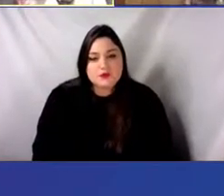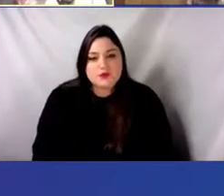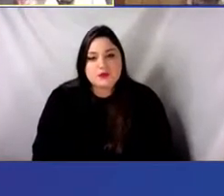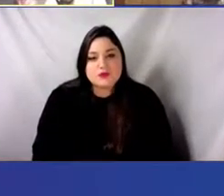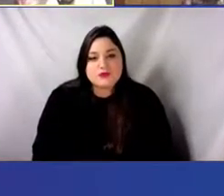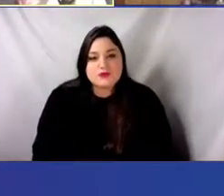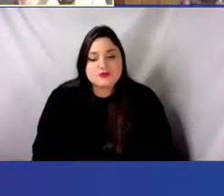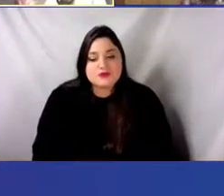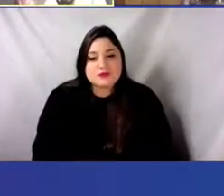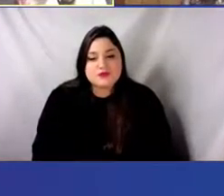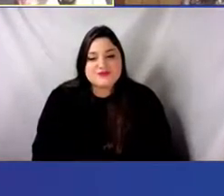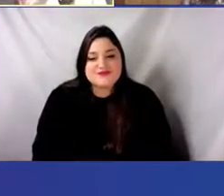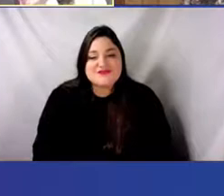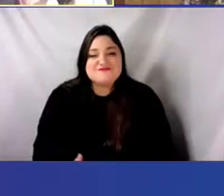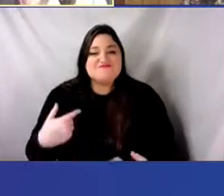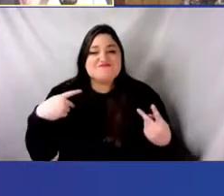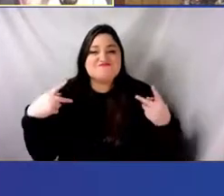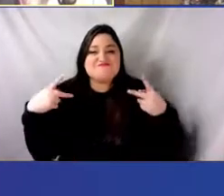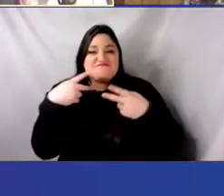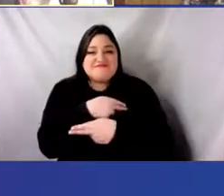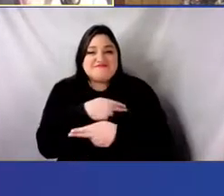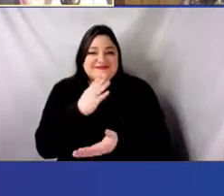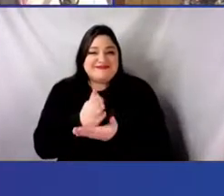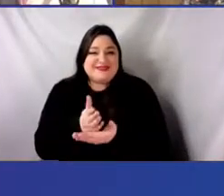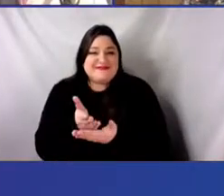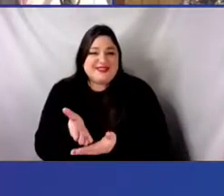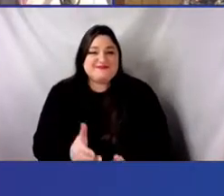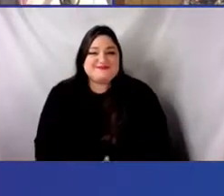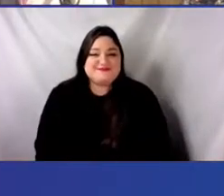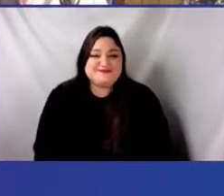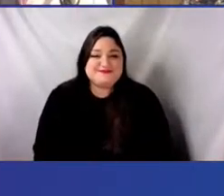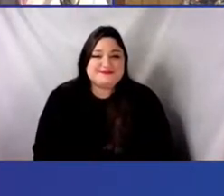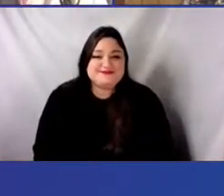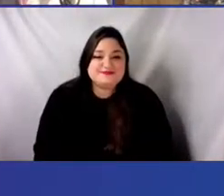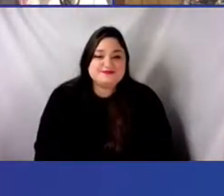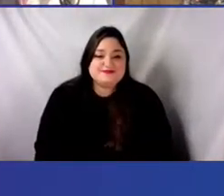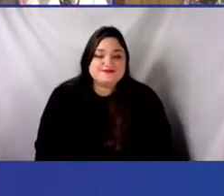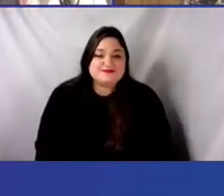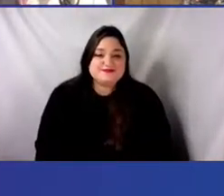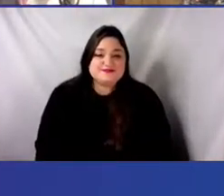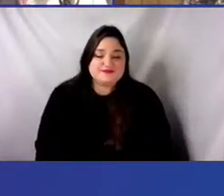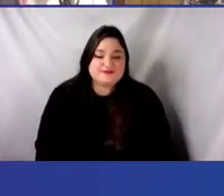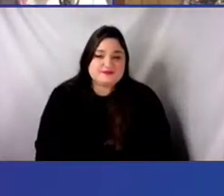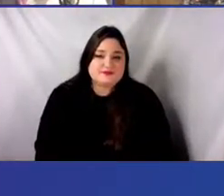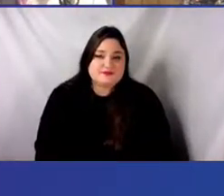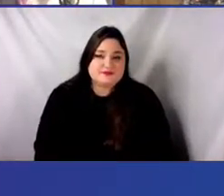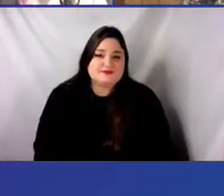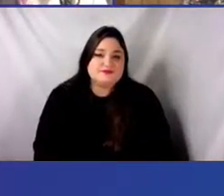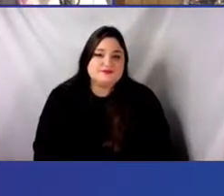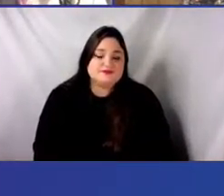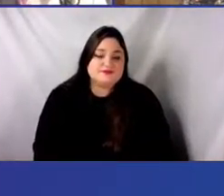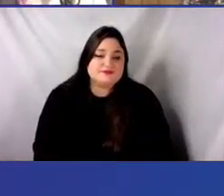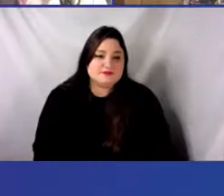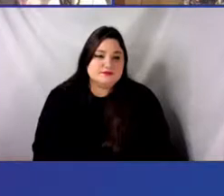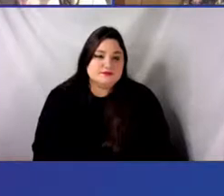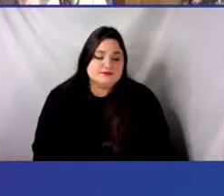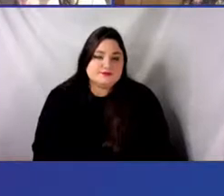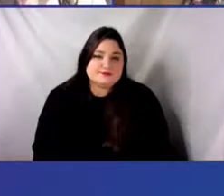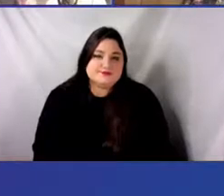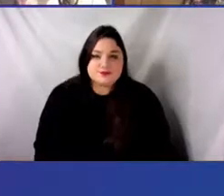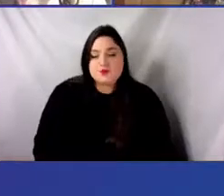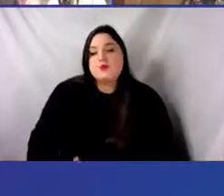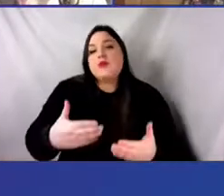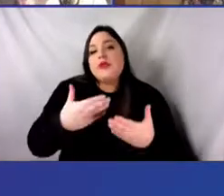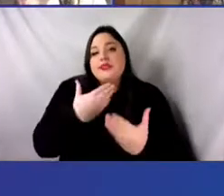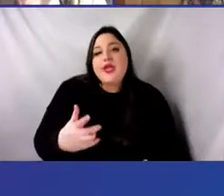So I'll stop there. Thank you so much. Yes. I think that we're talking about the contingencies, right?